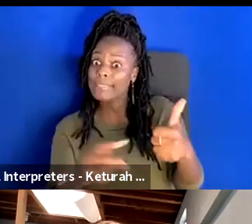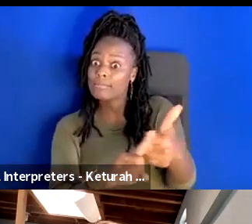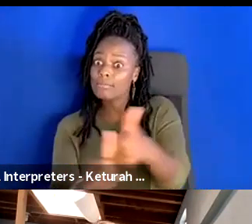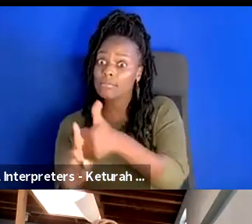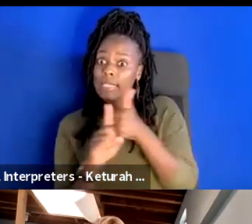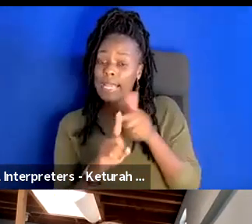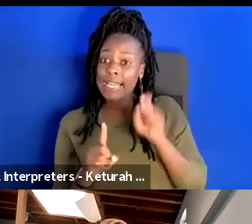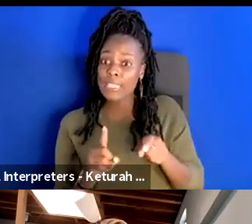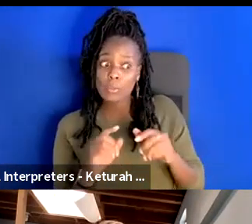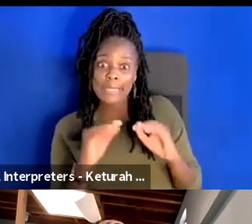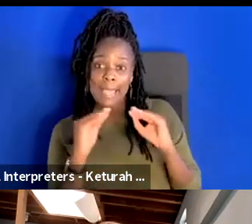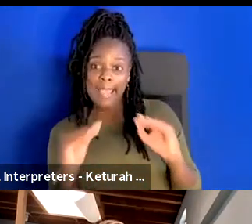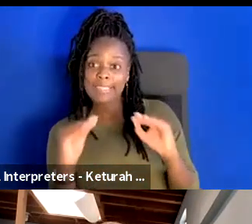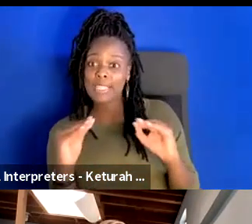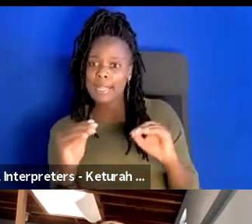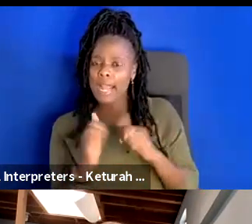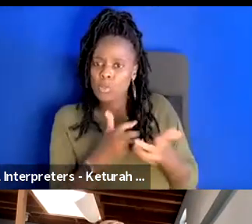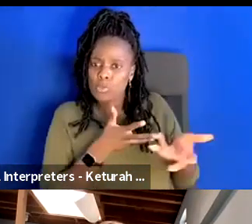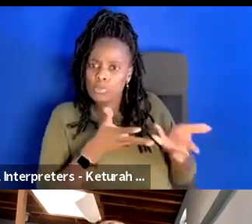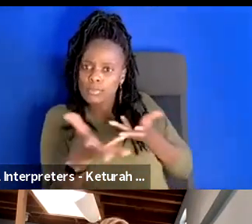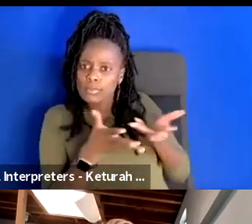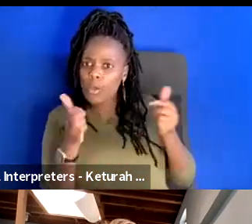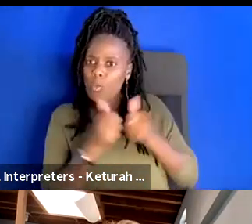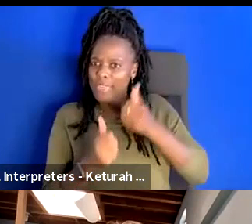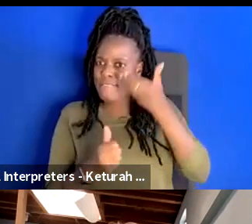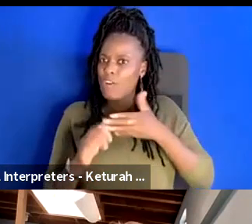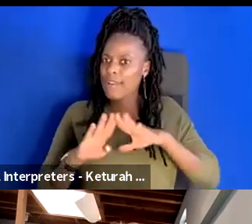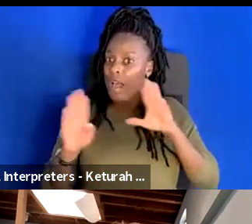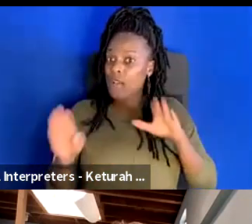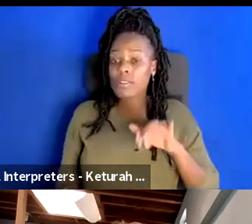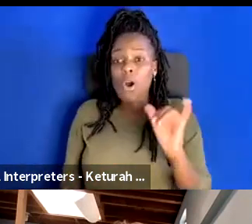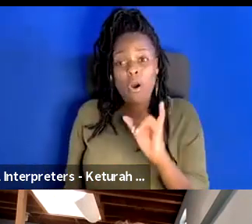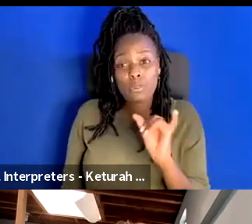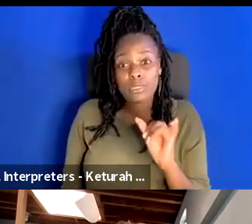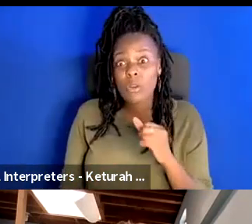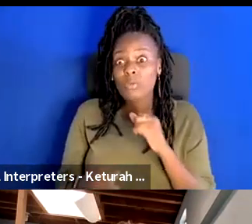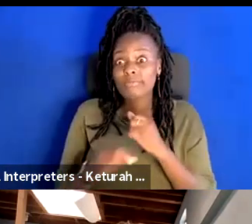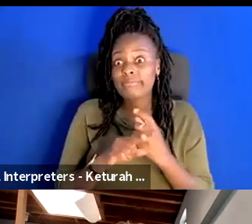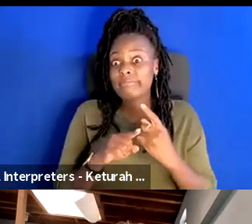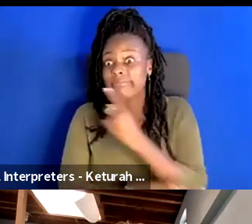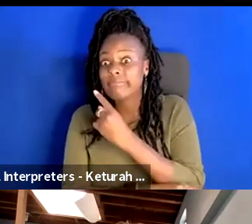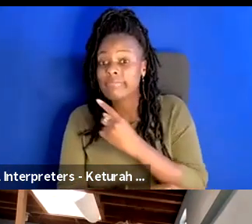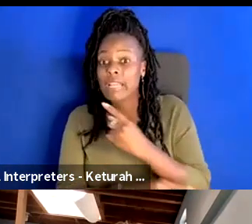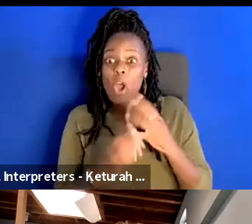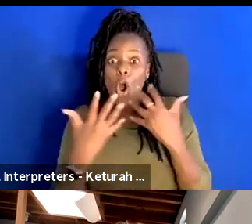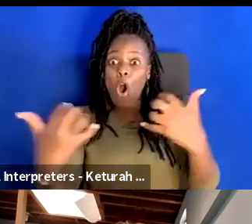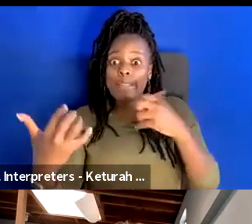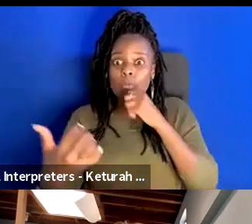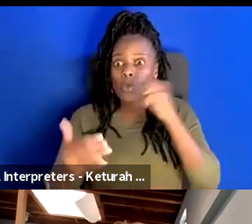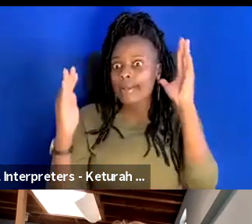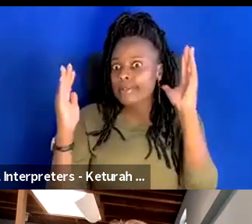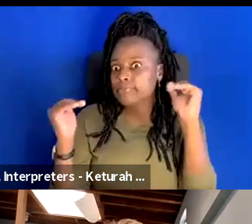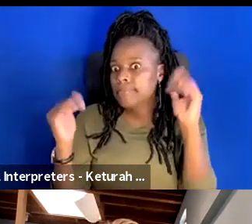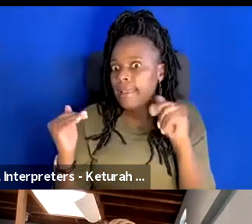with those front of house members and unconventional audience members, because as we're creating diverse theater, we're having unconventional